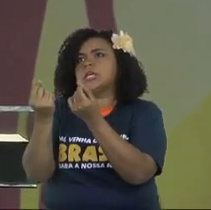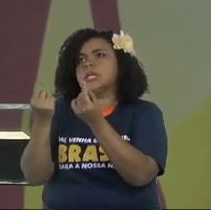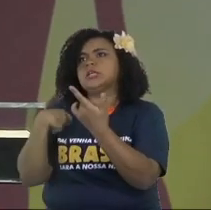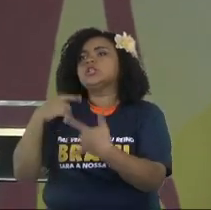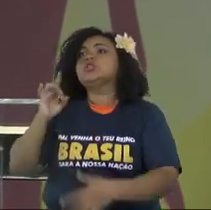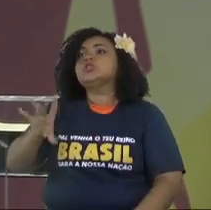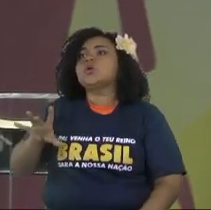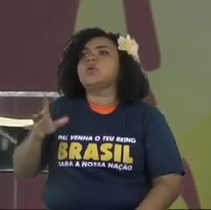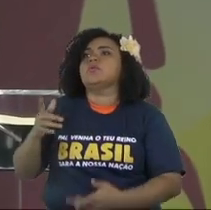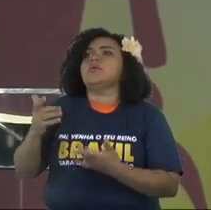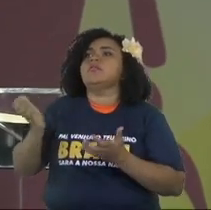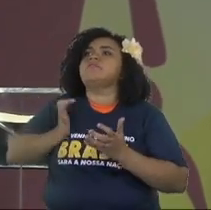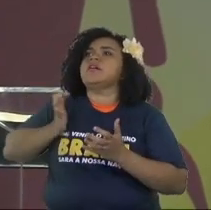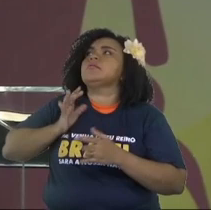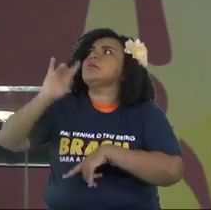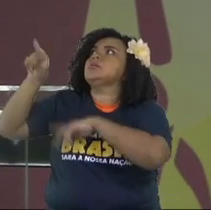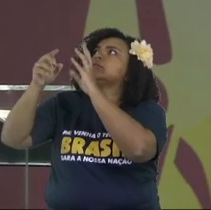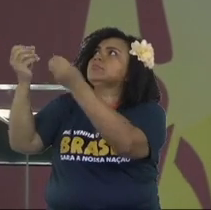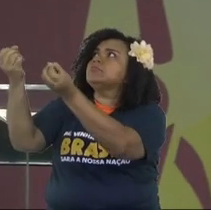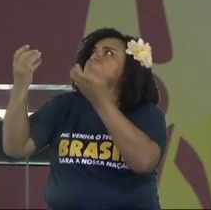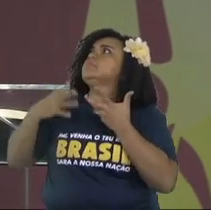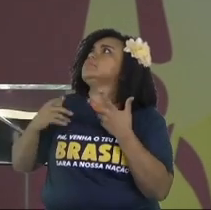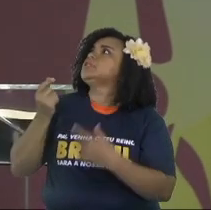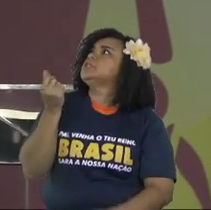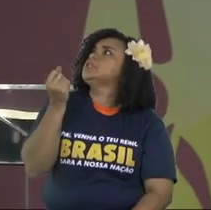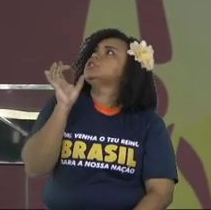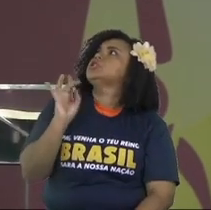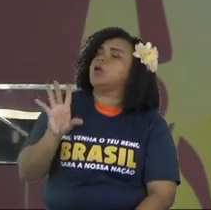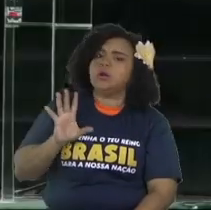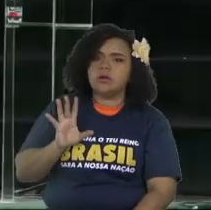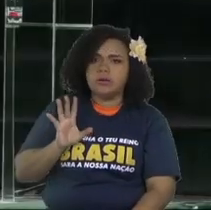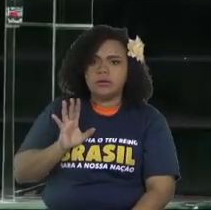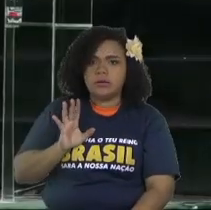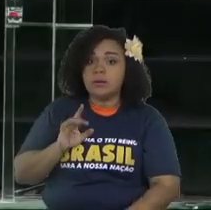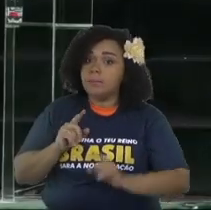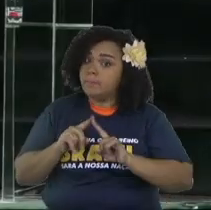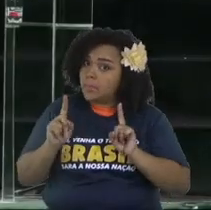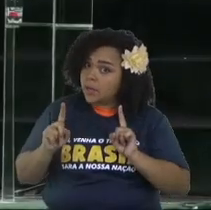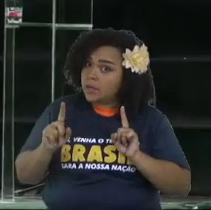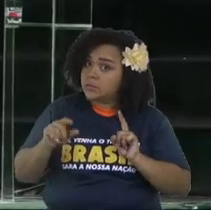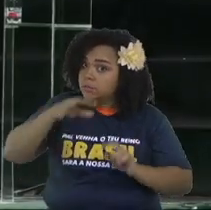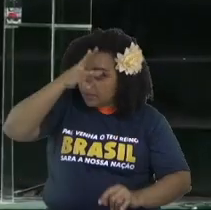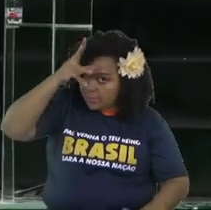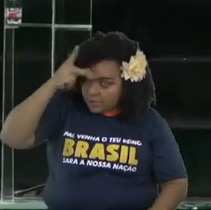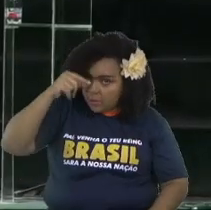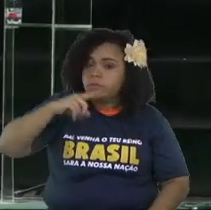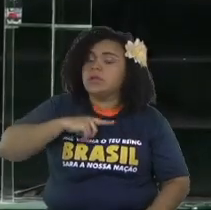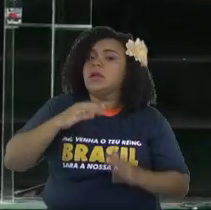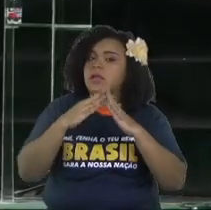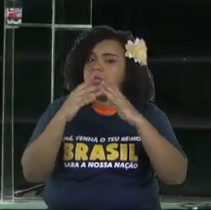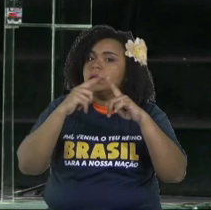money there. Actually, maybe your motivation was good, but there are good churches.